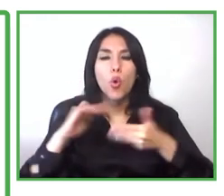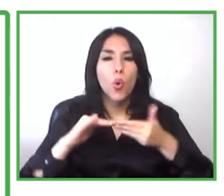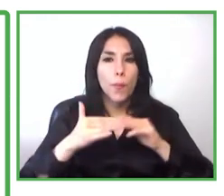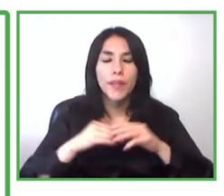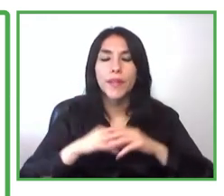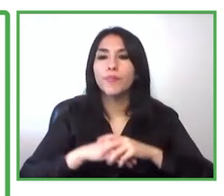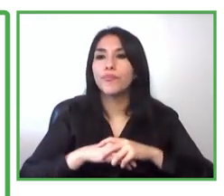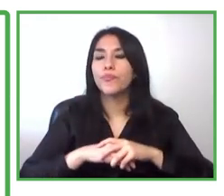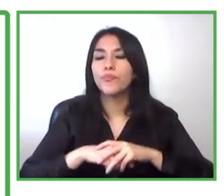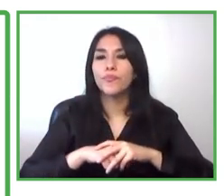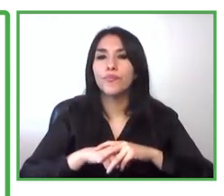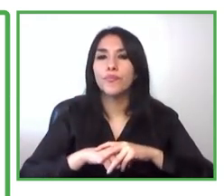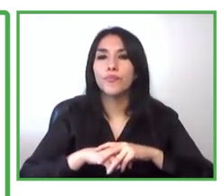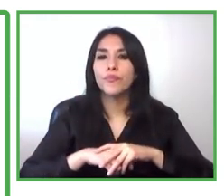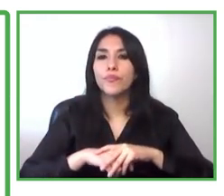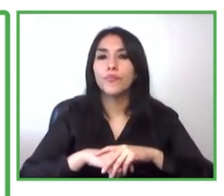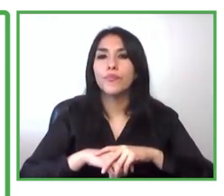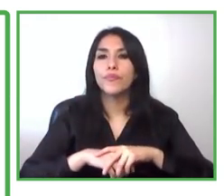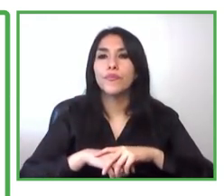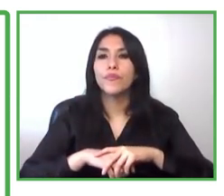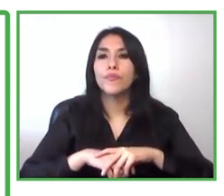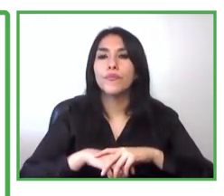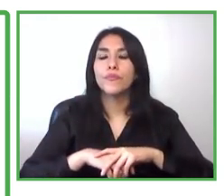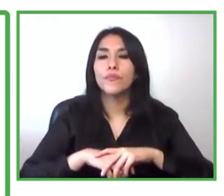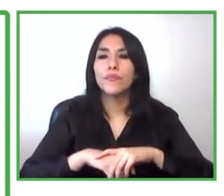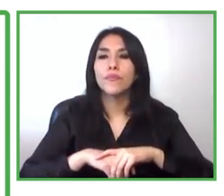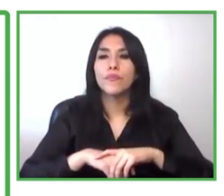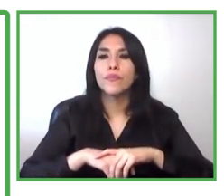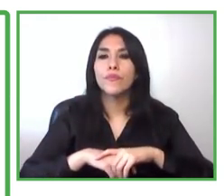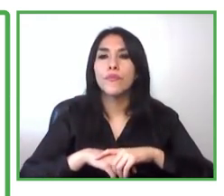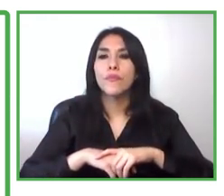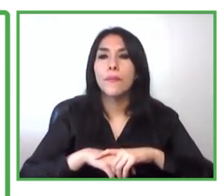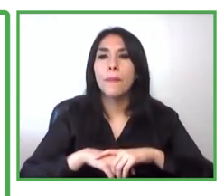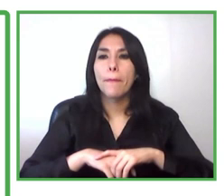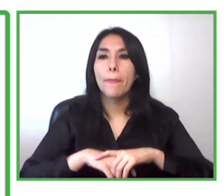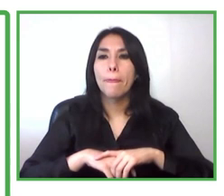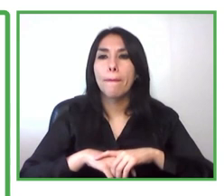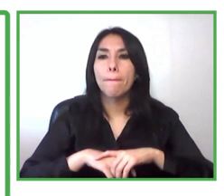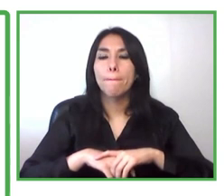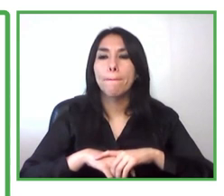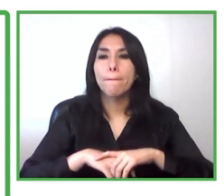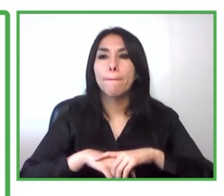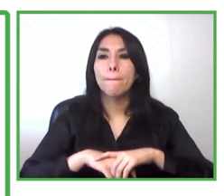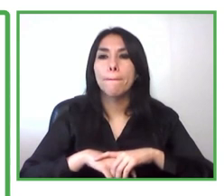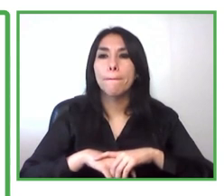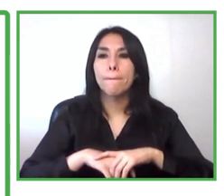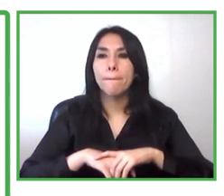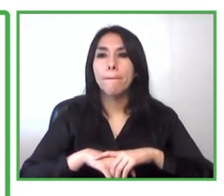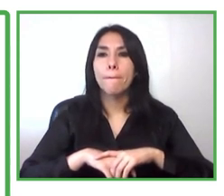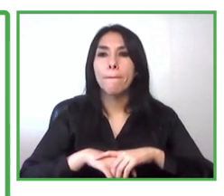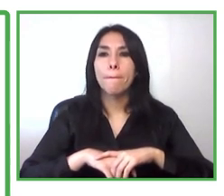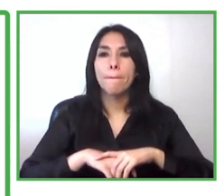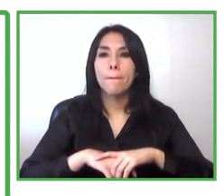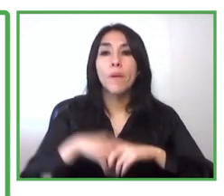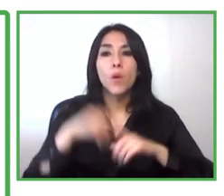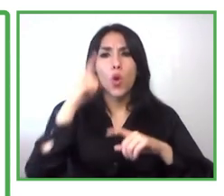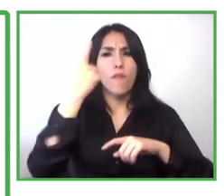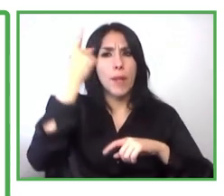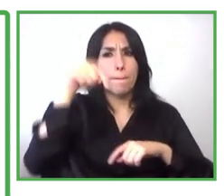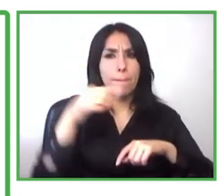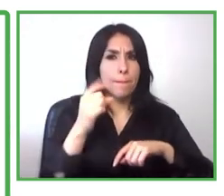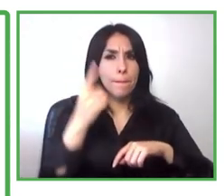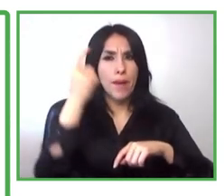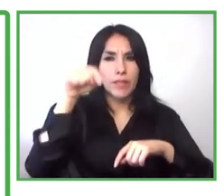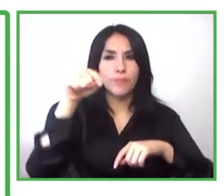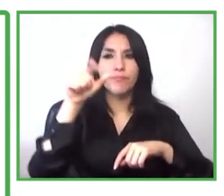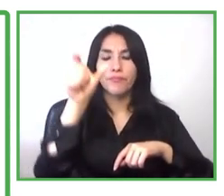help those who cannot attend to keep keep up with uh the training program and